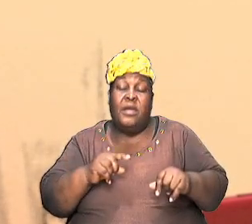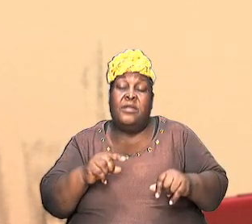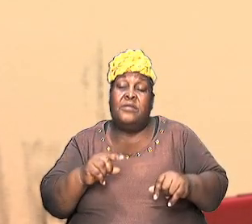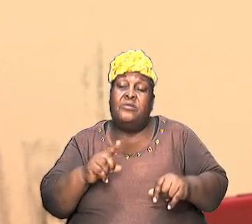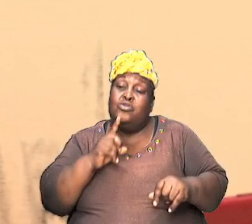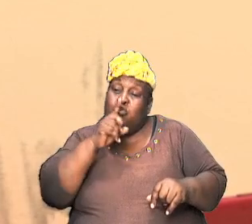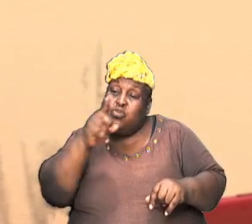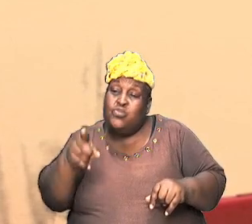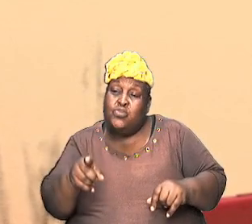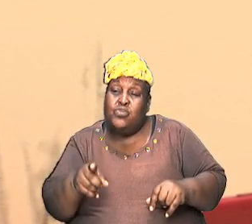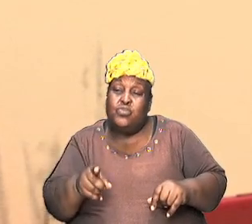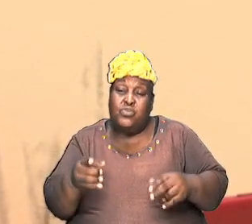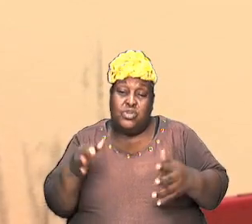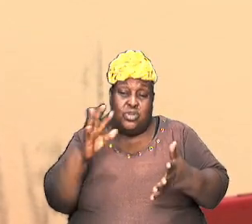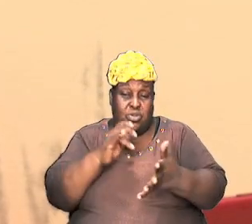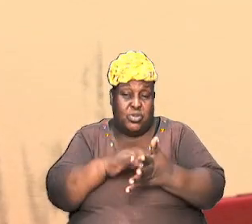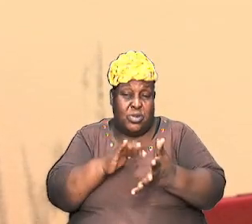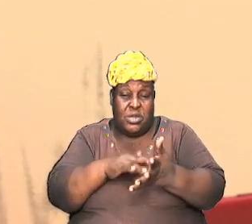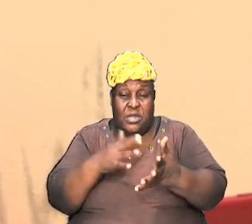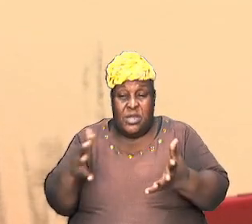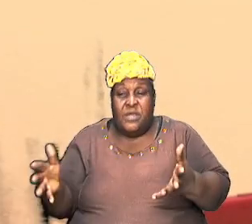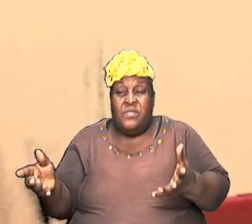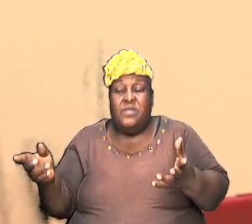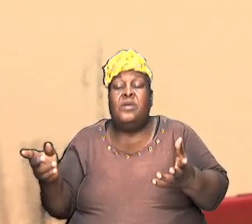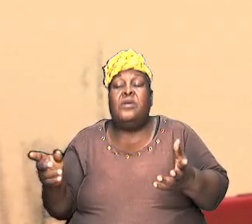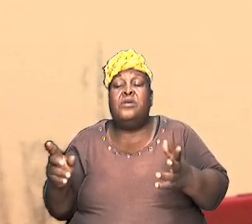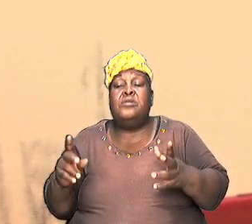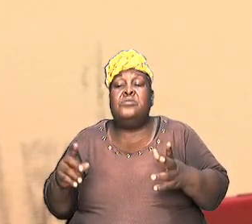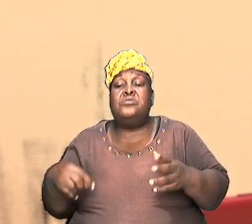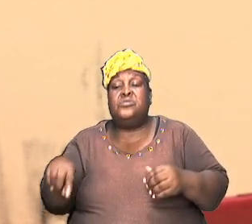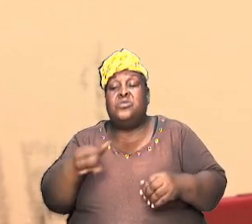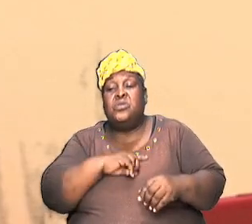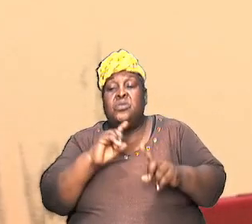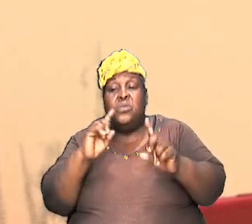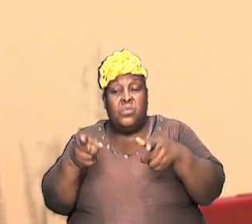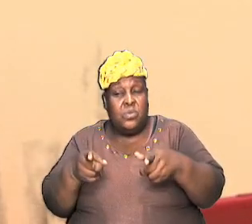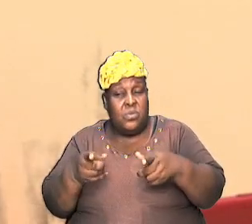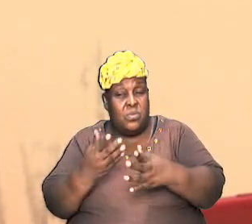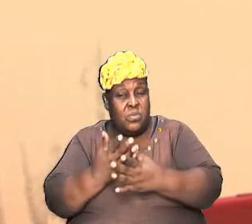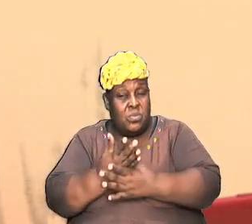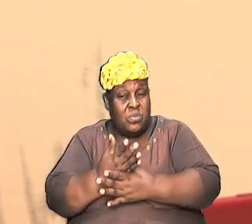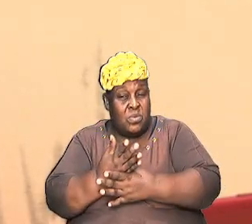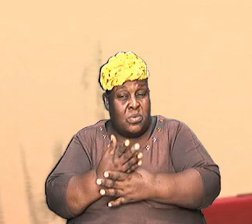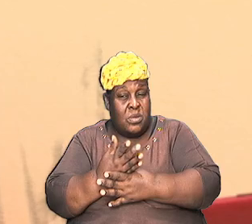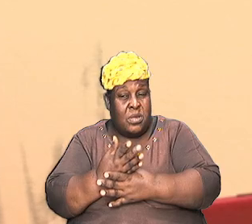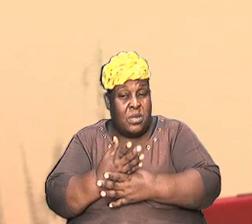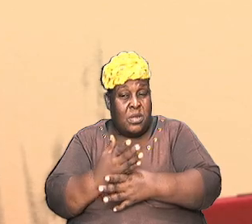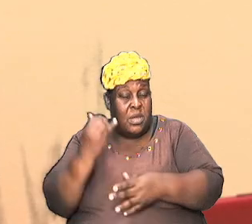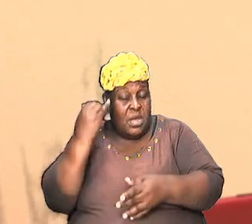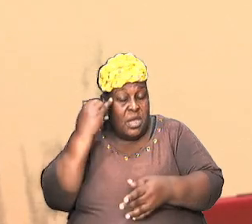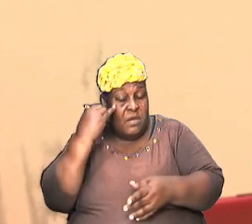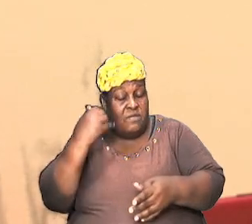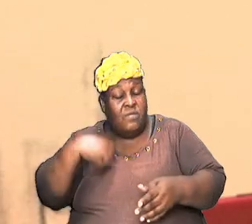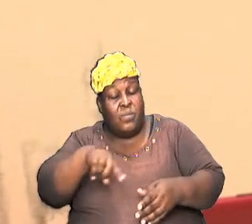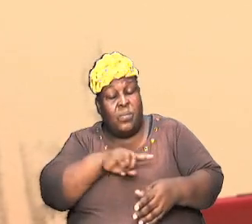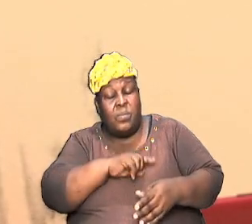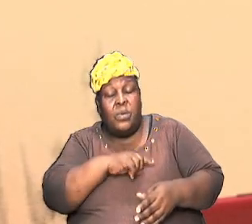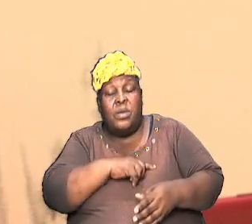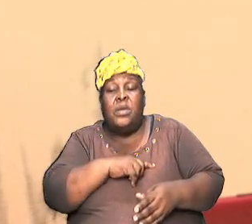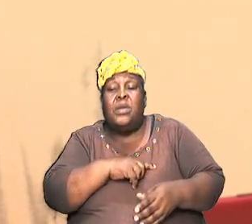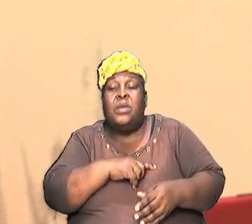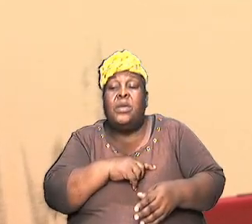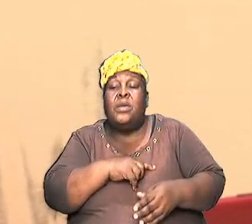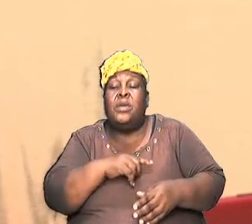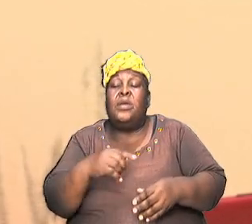the things that we went through, if we did, in fact, achieve our objectives. And so I